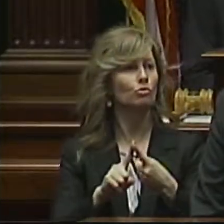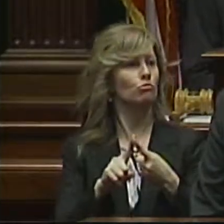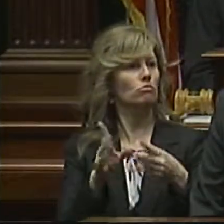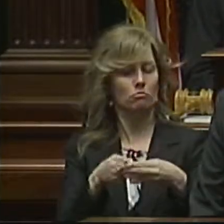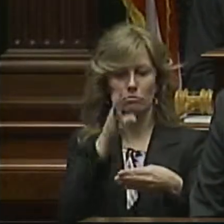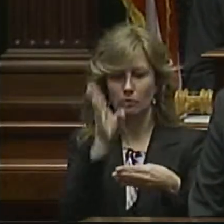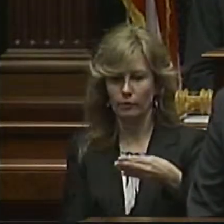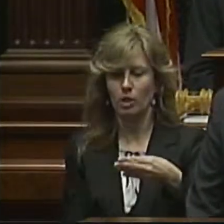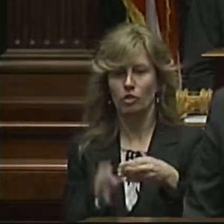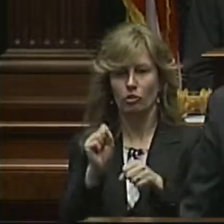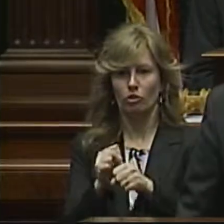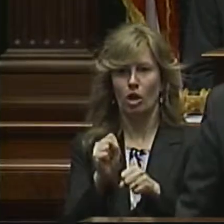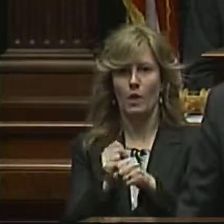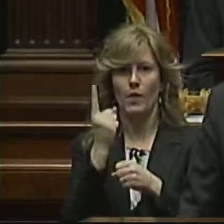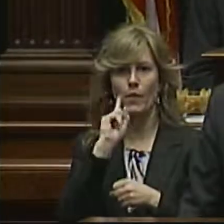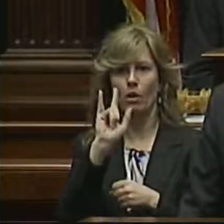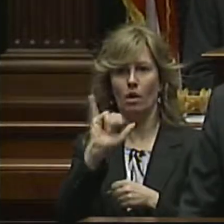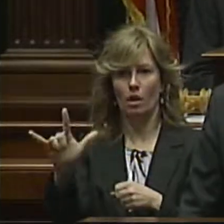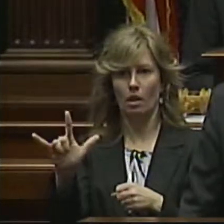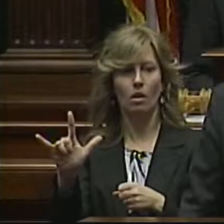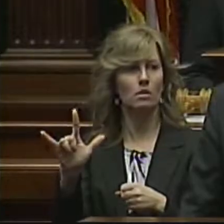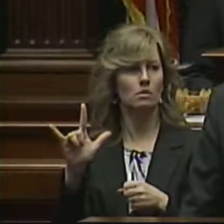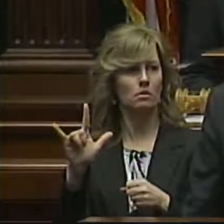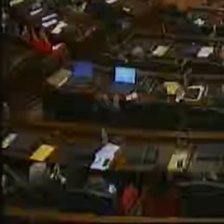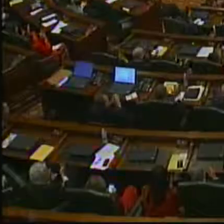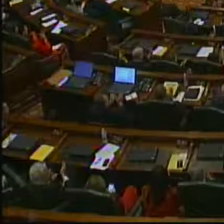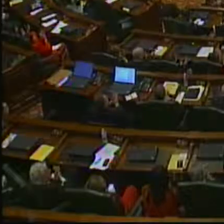job done for Illinois's littlest.